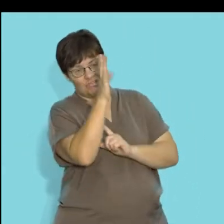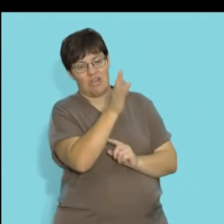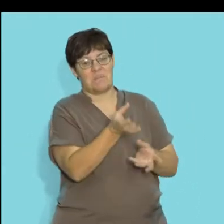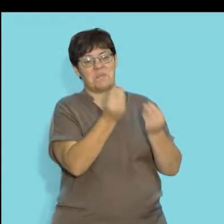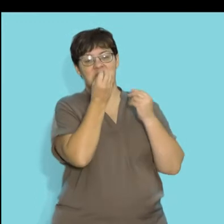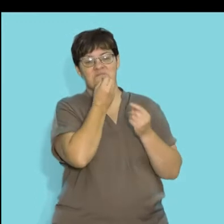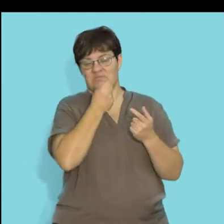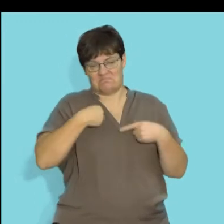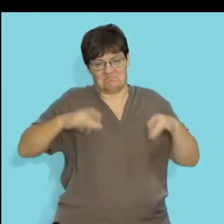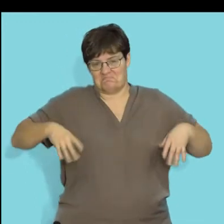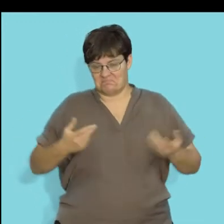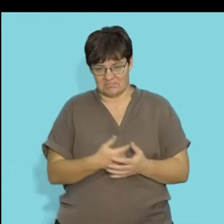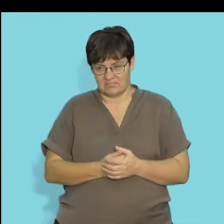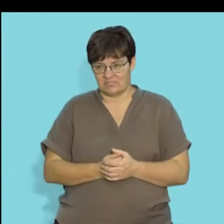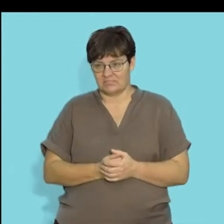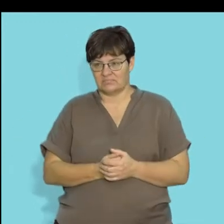from that association.